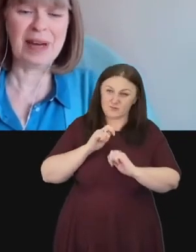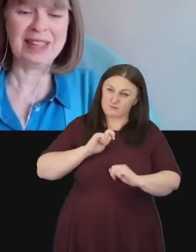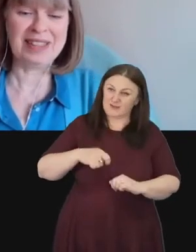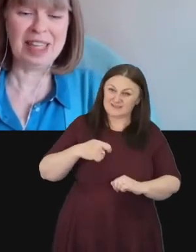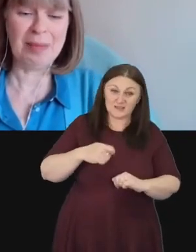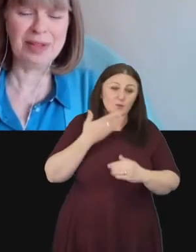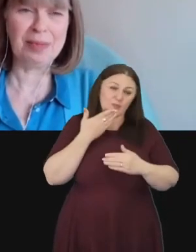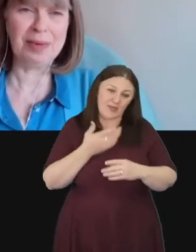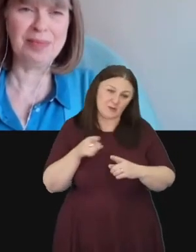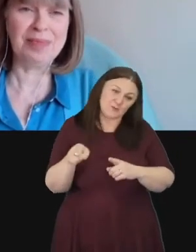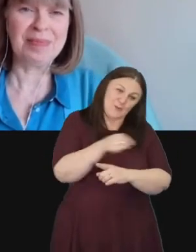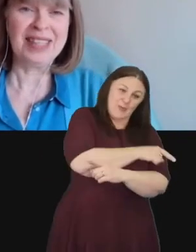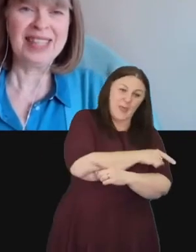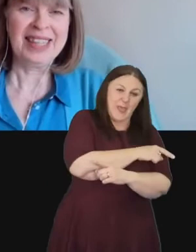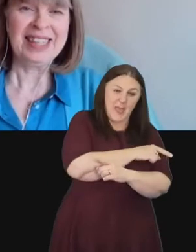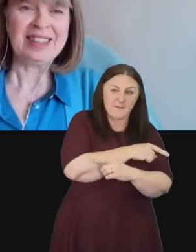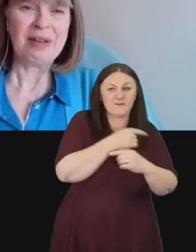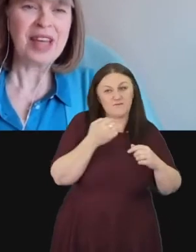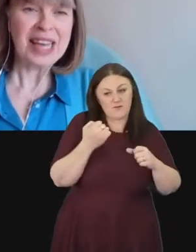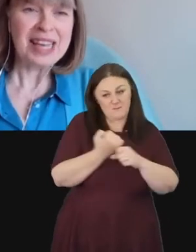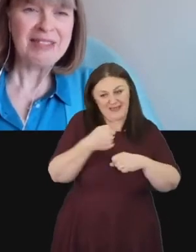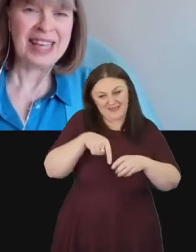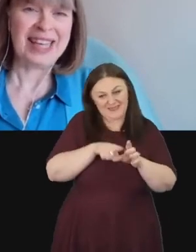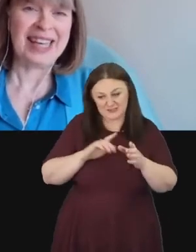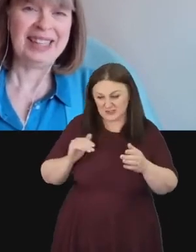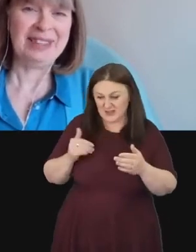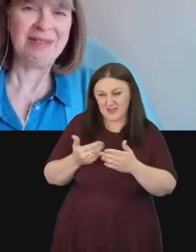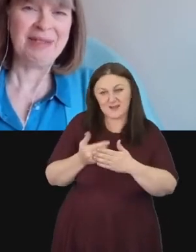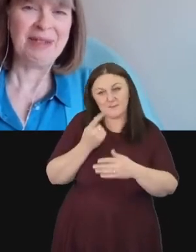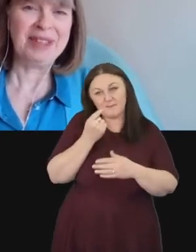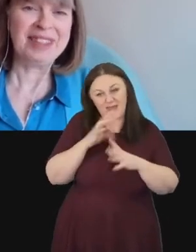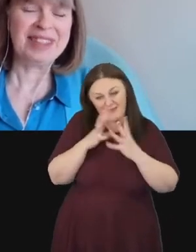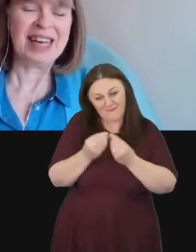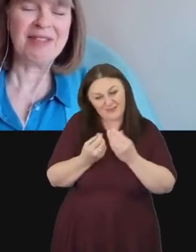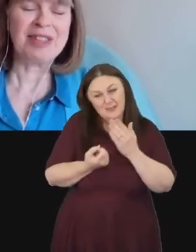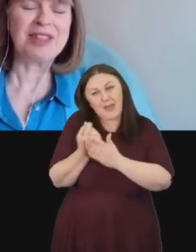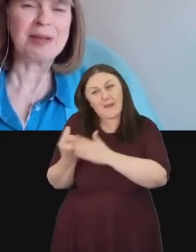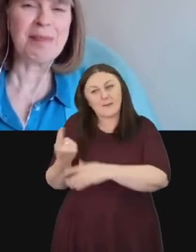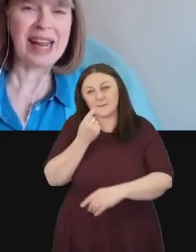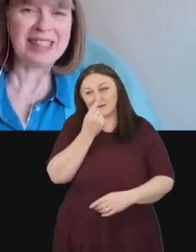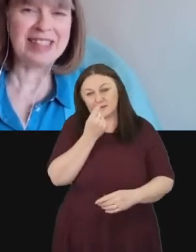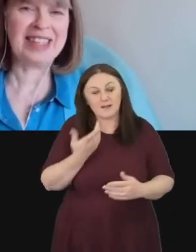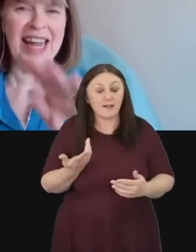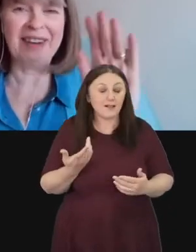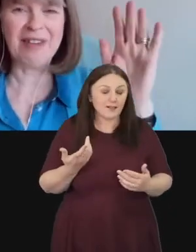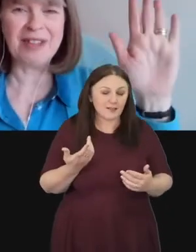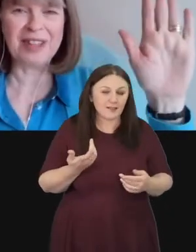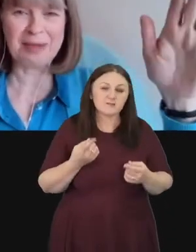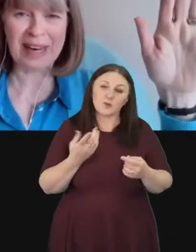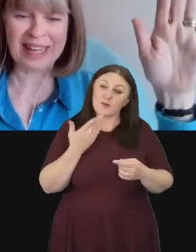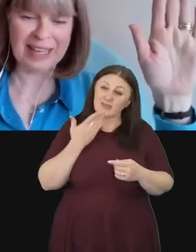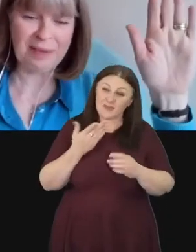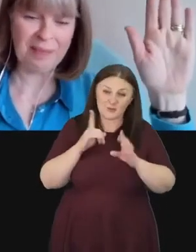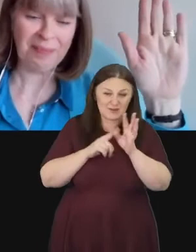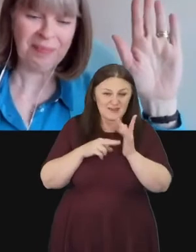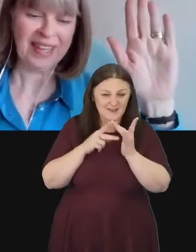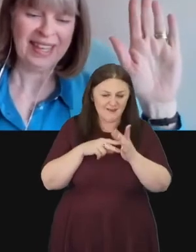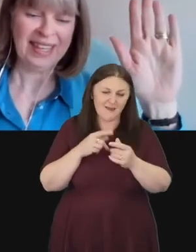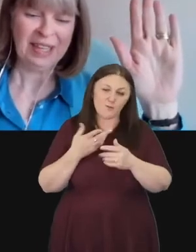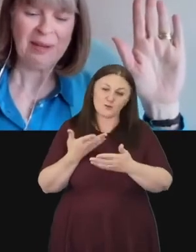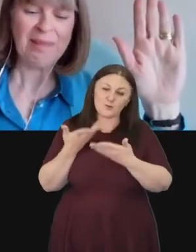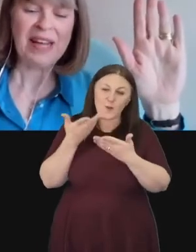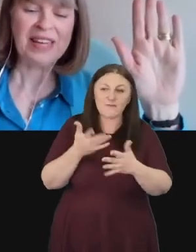ways that they've made this year possible. So thank you Yinka, we would love to just bless you now, offer you this blessing.